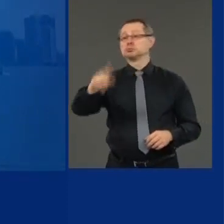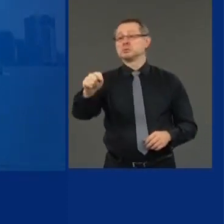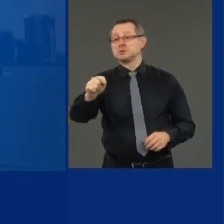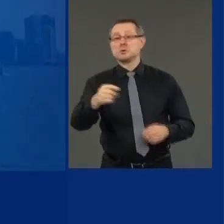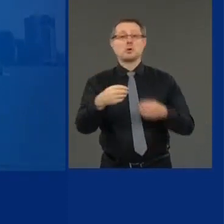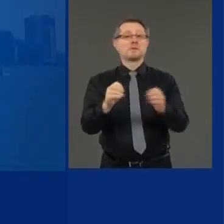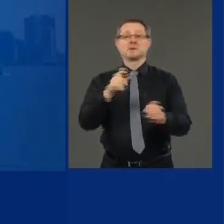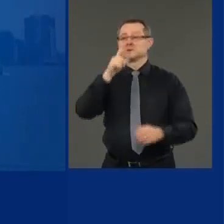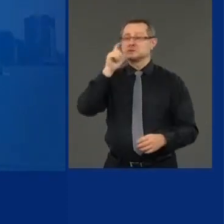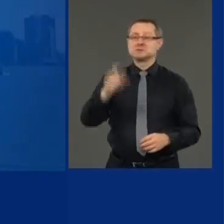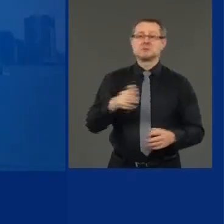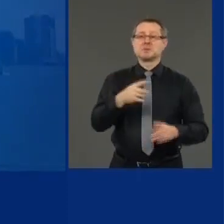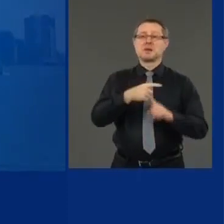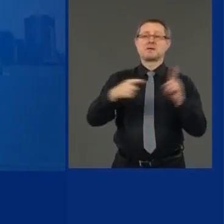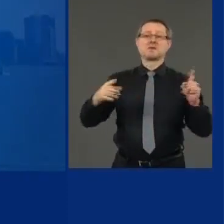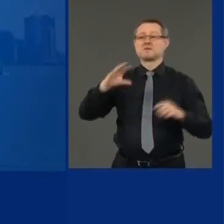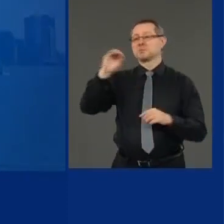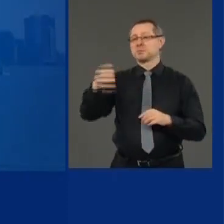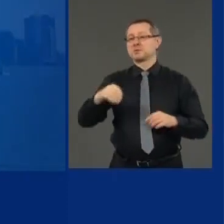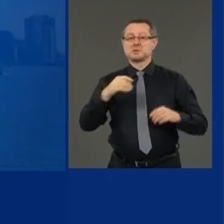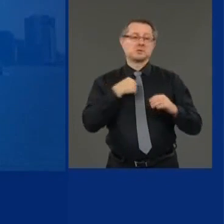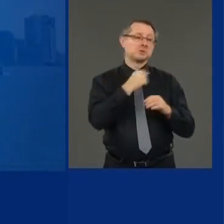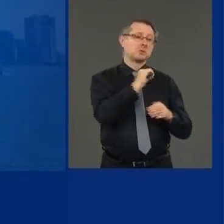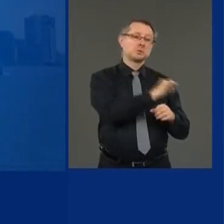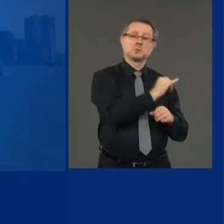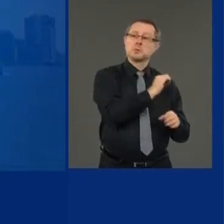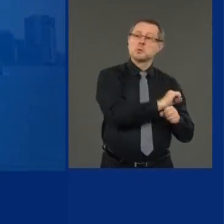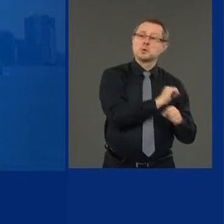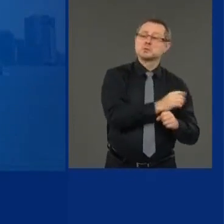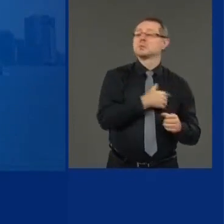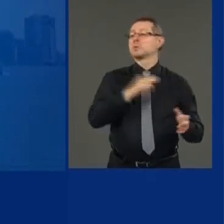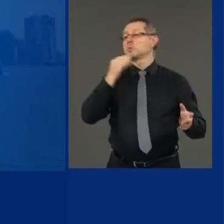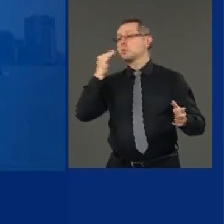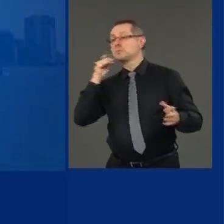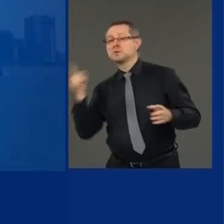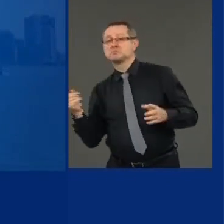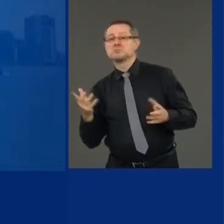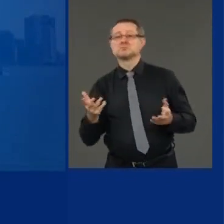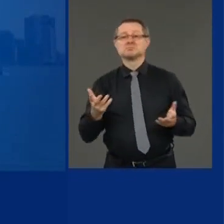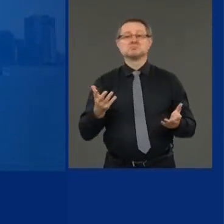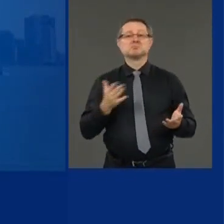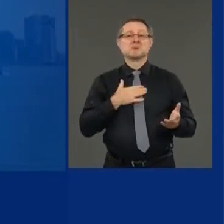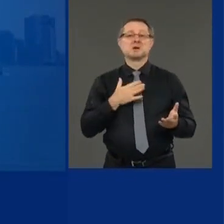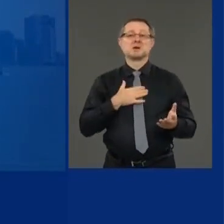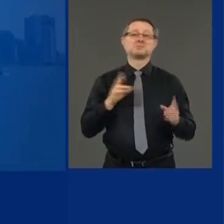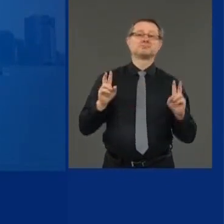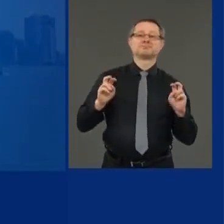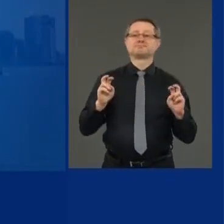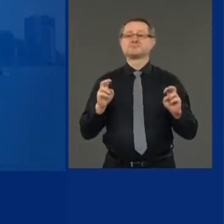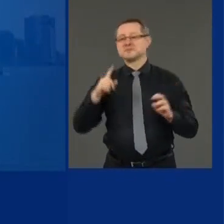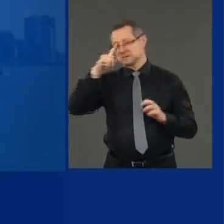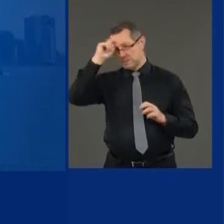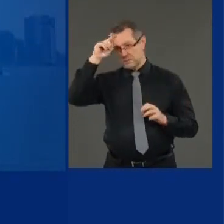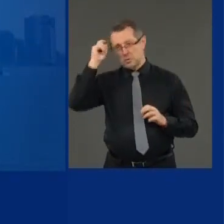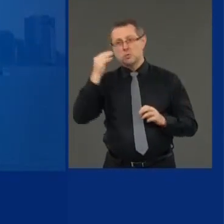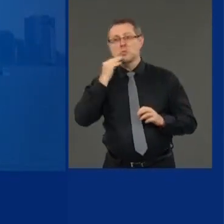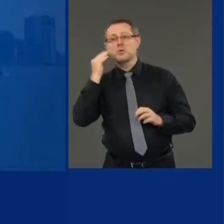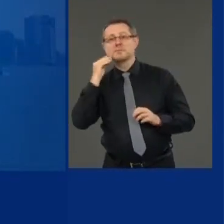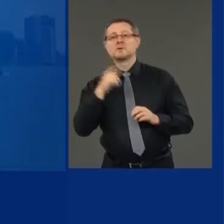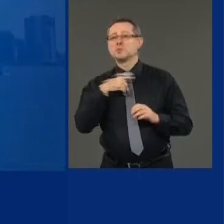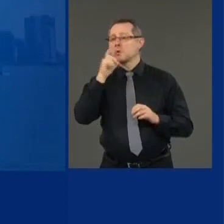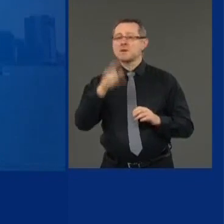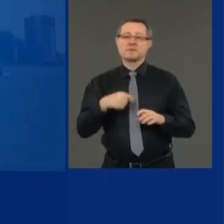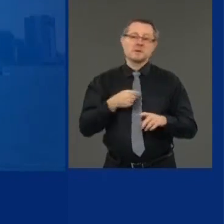Uh, maybe I can stay in my summer house and work from my summer house and not pay the New York City income